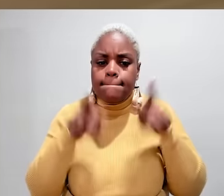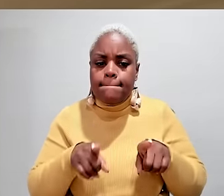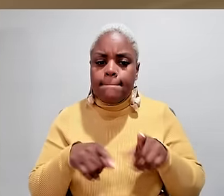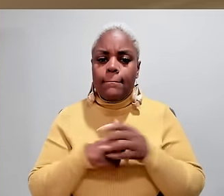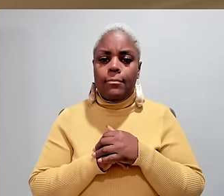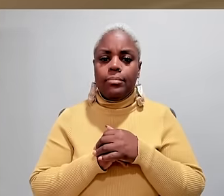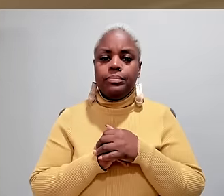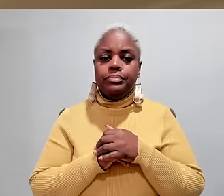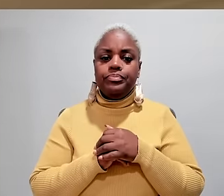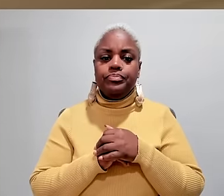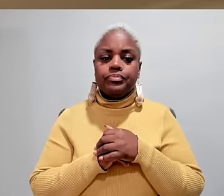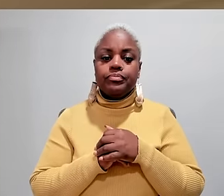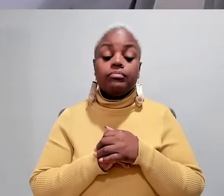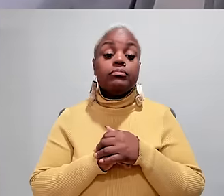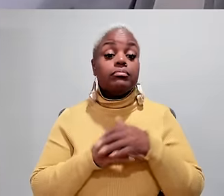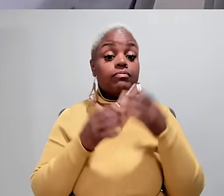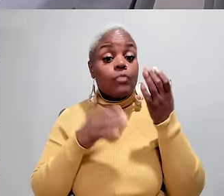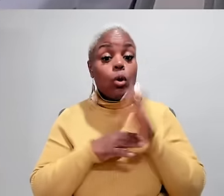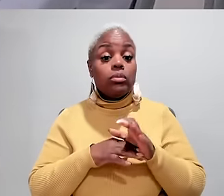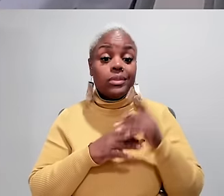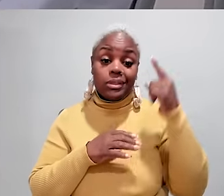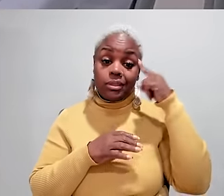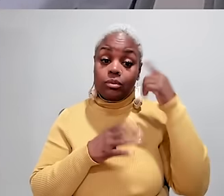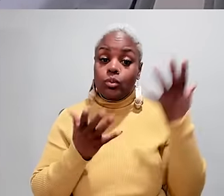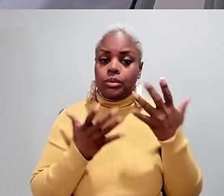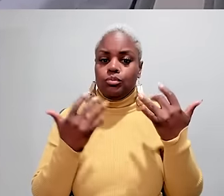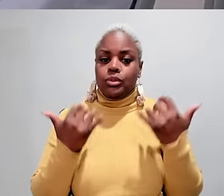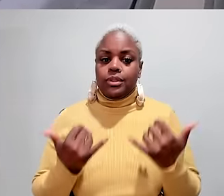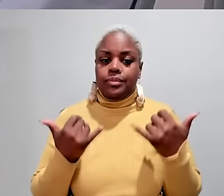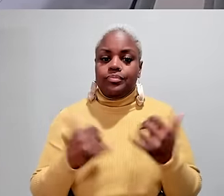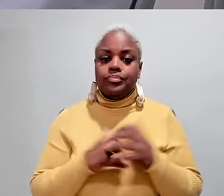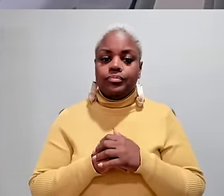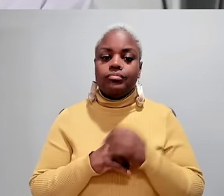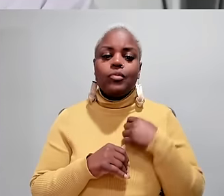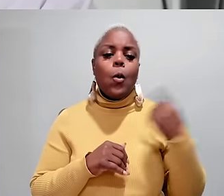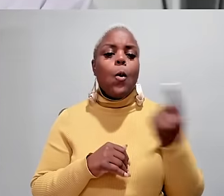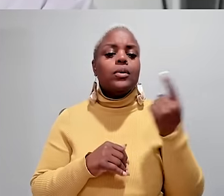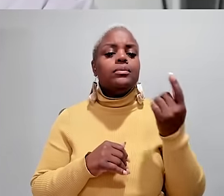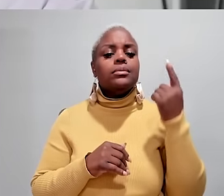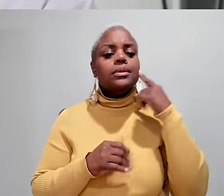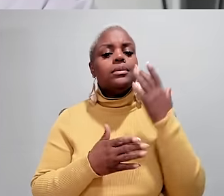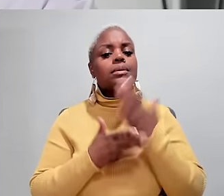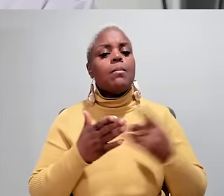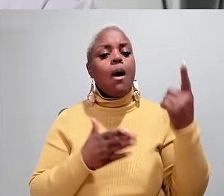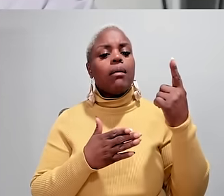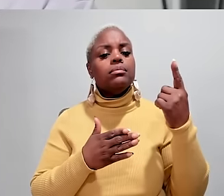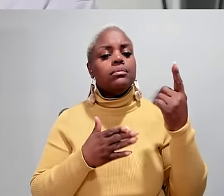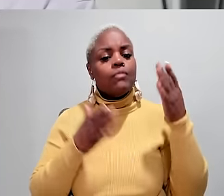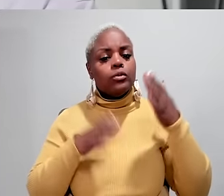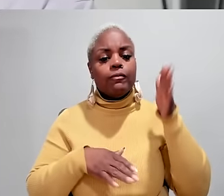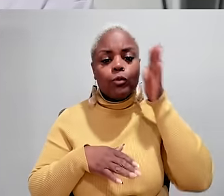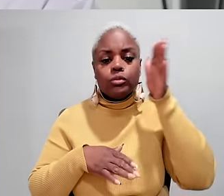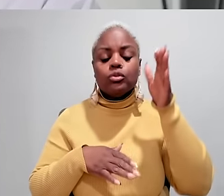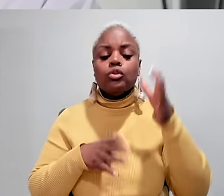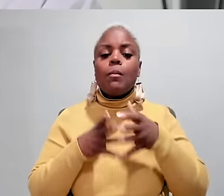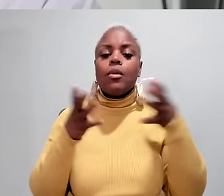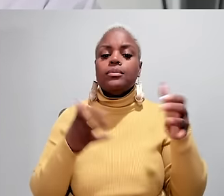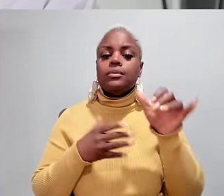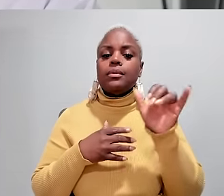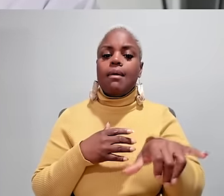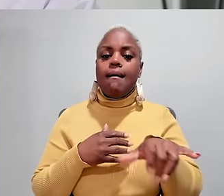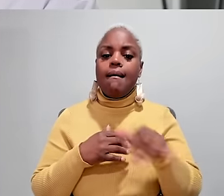life focusing on what came next, is forced to reckon with the present. DON I've always been somebody who